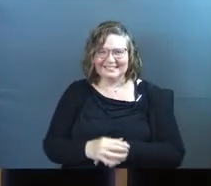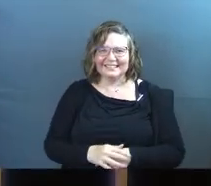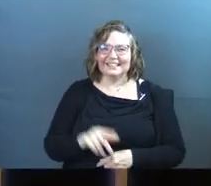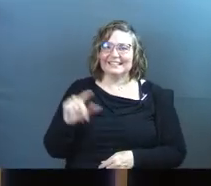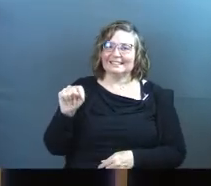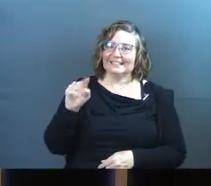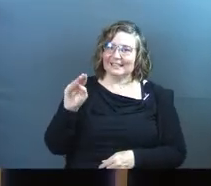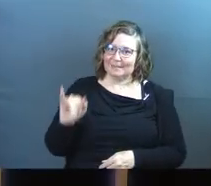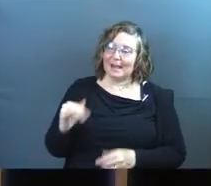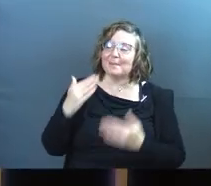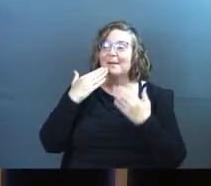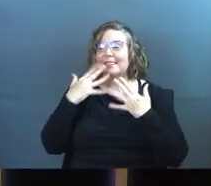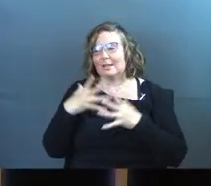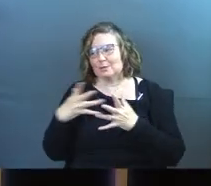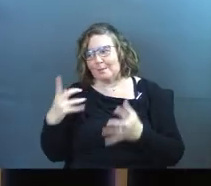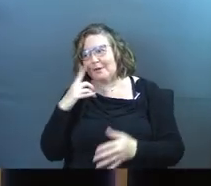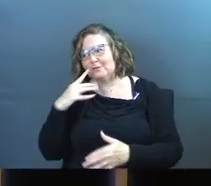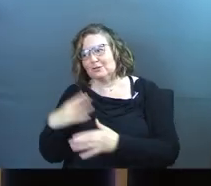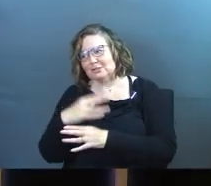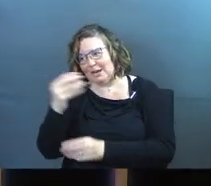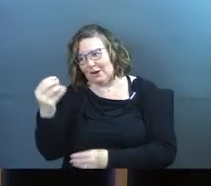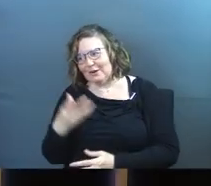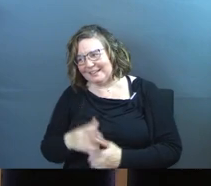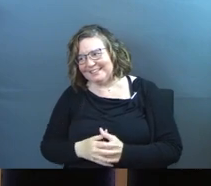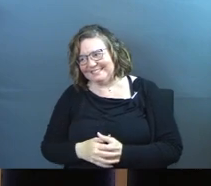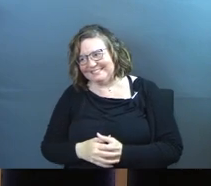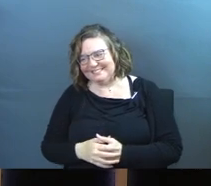TMI, but thank you so much for sharing.